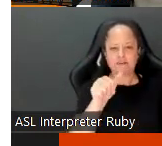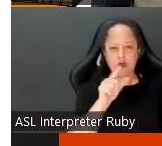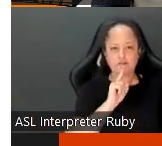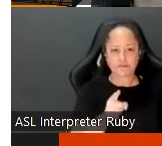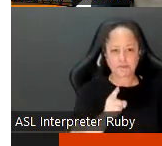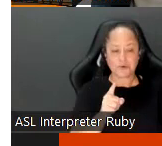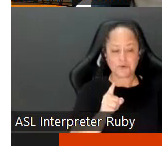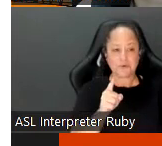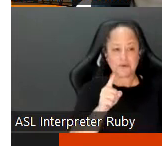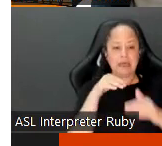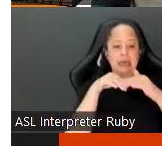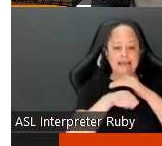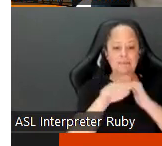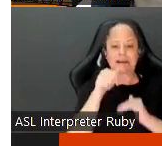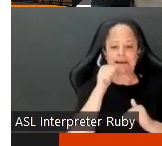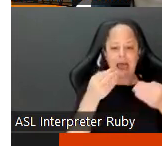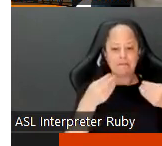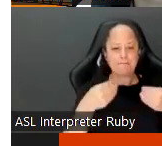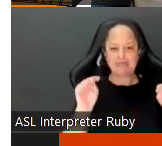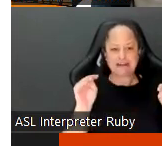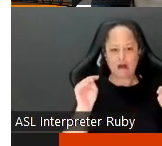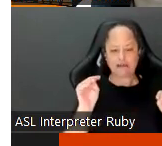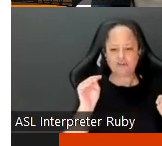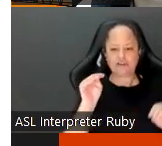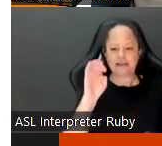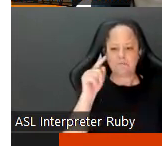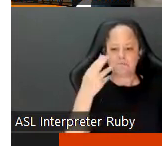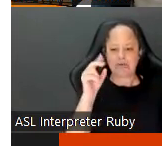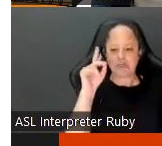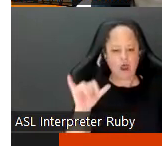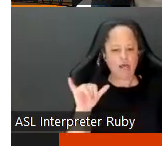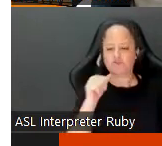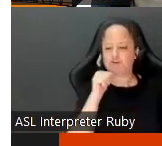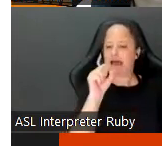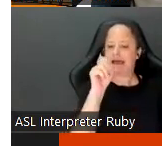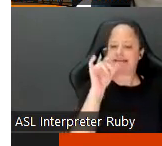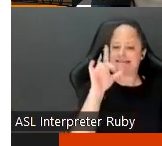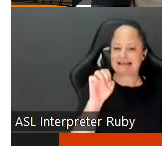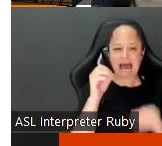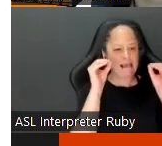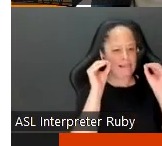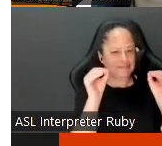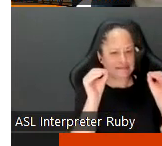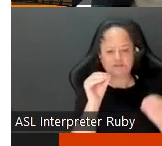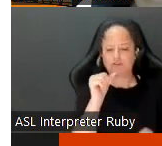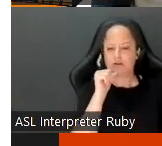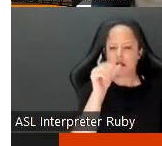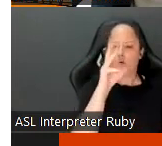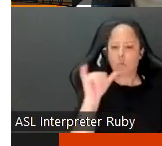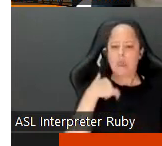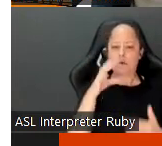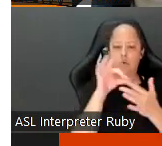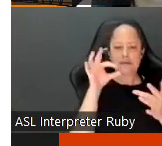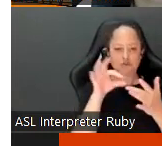accessibility is not a methodology right it's not a style of teaching it is not a way in which we uh choose